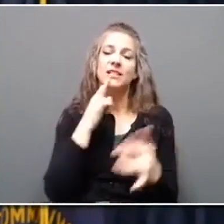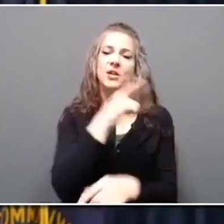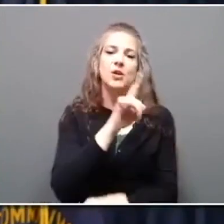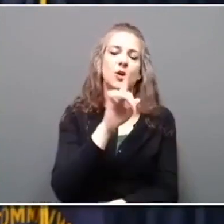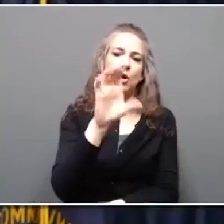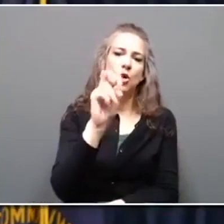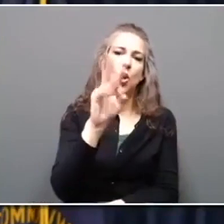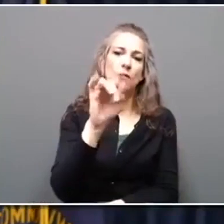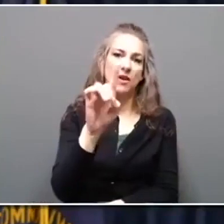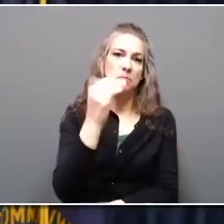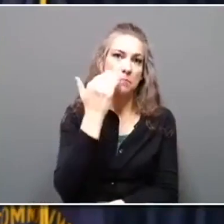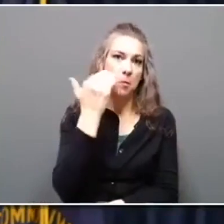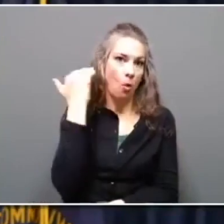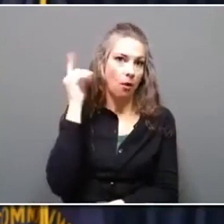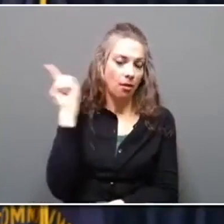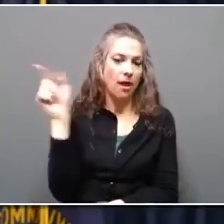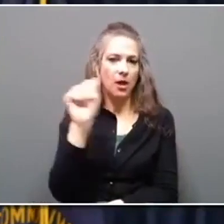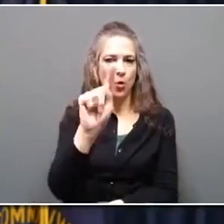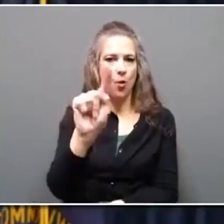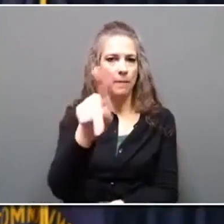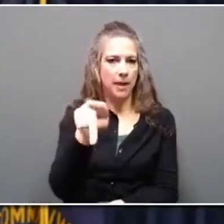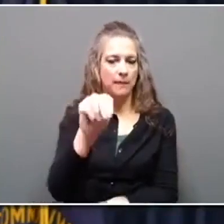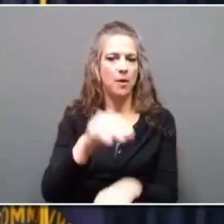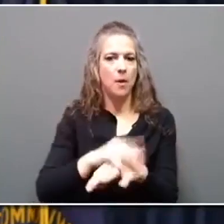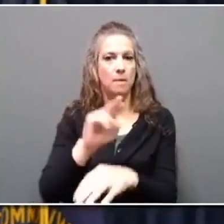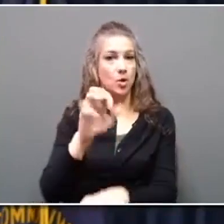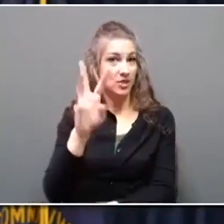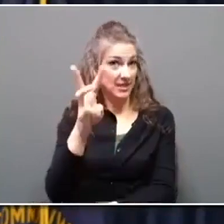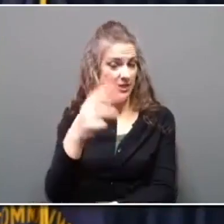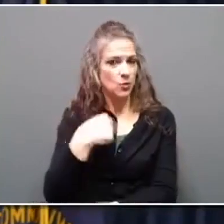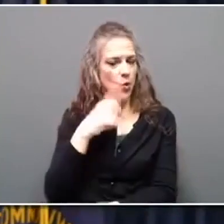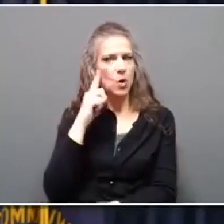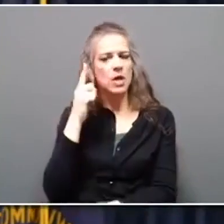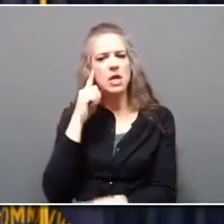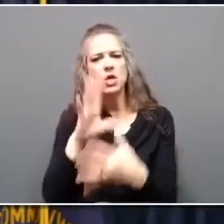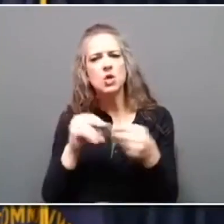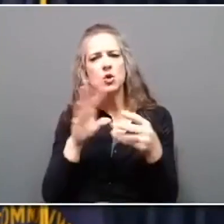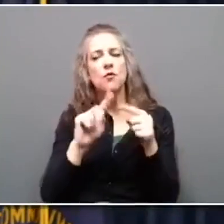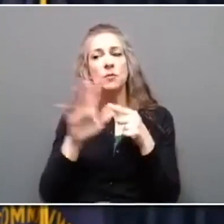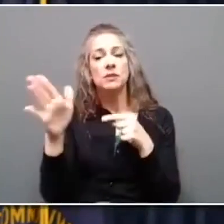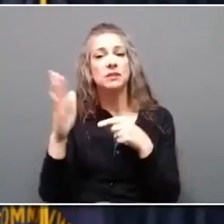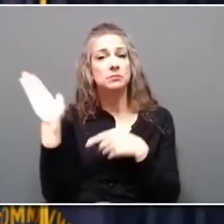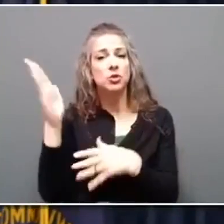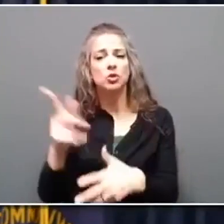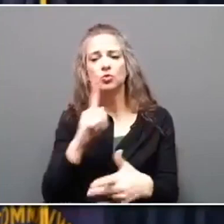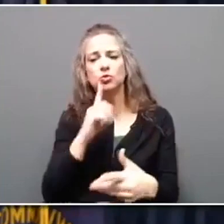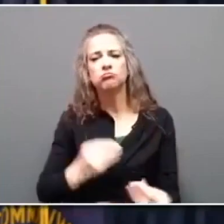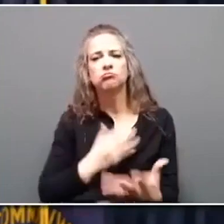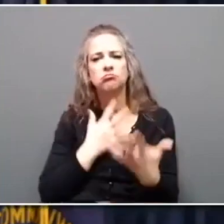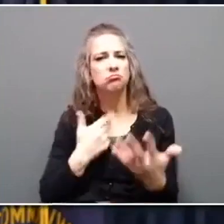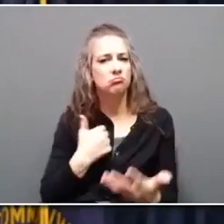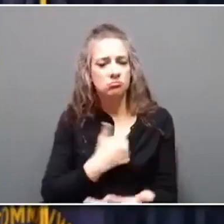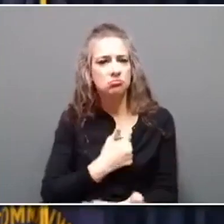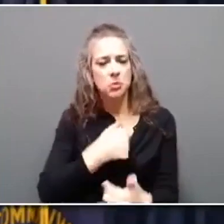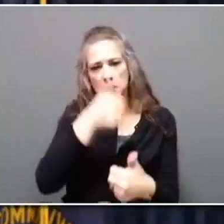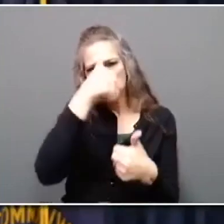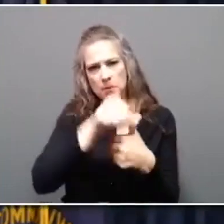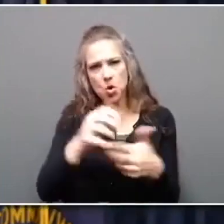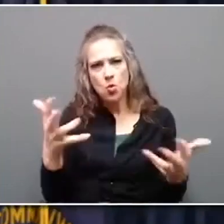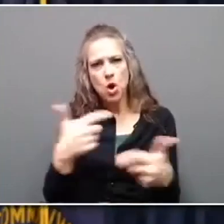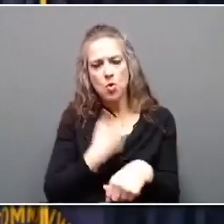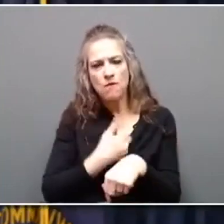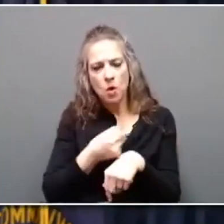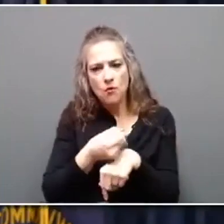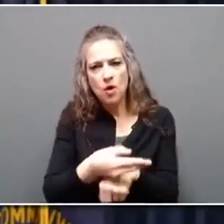grounds at 1 p.m. on March 6th. We're going to hear from inspiring speakers, and we will remember what we have overcome while